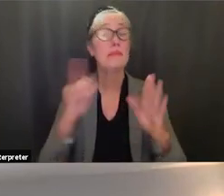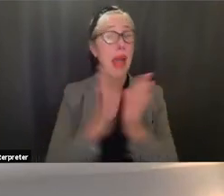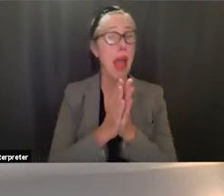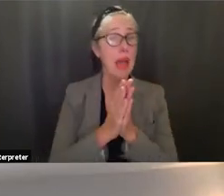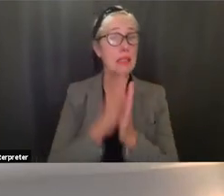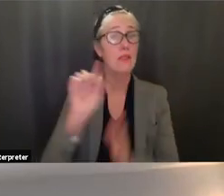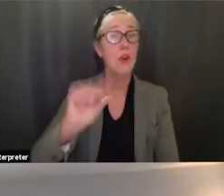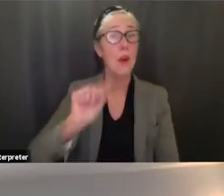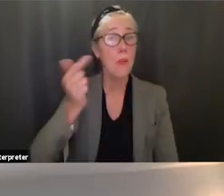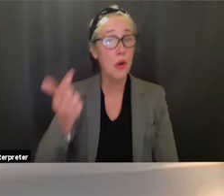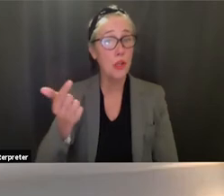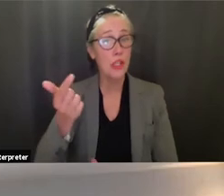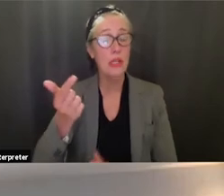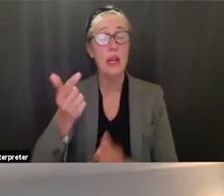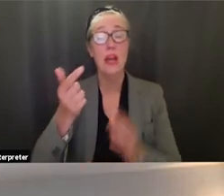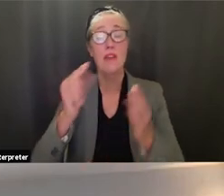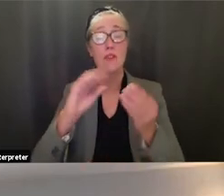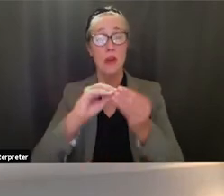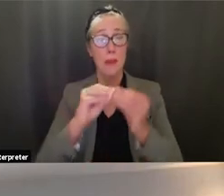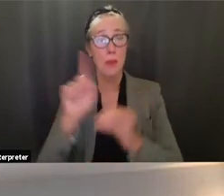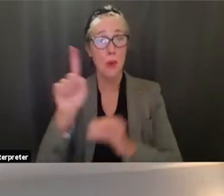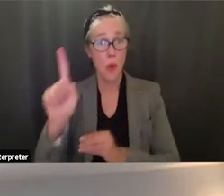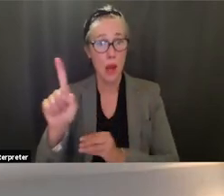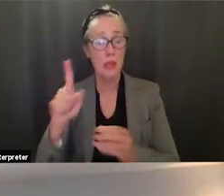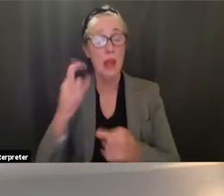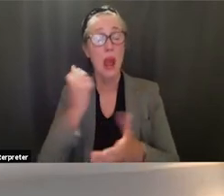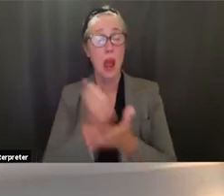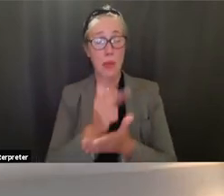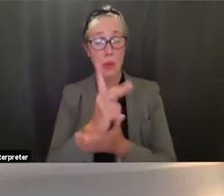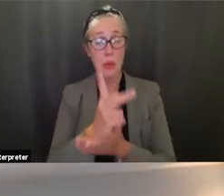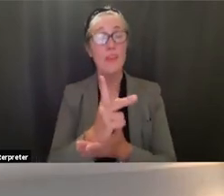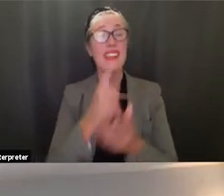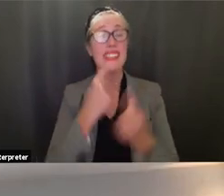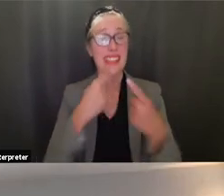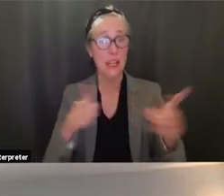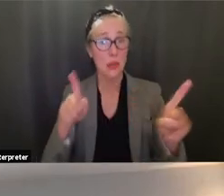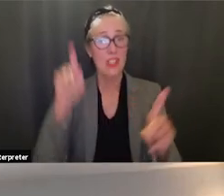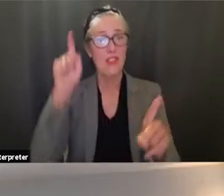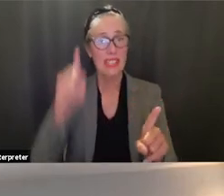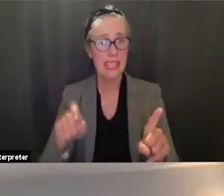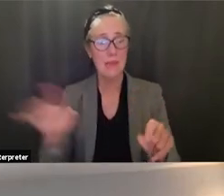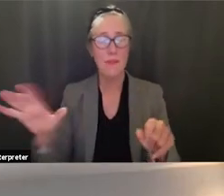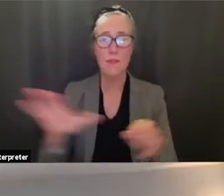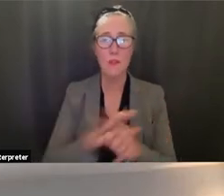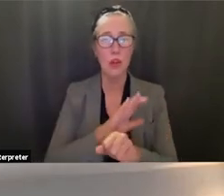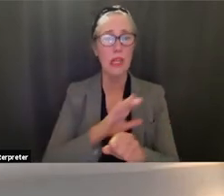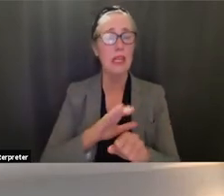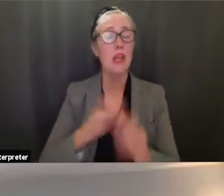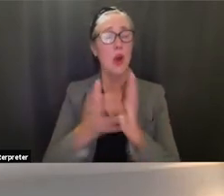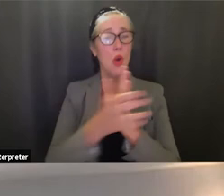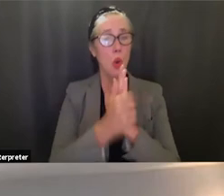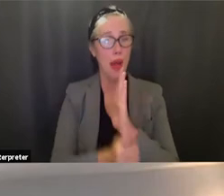number one the approval of declaration of need for fully qualified educators